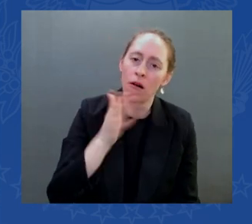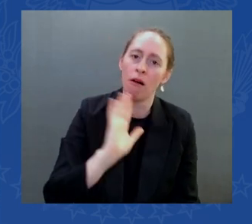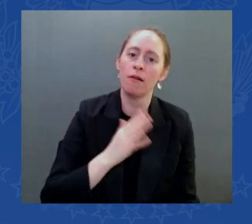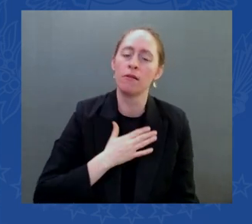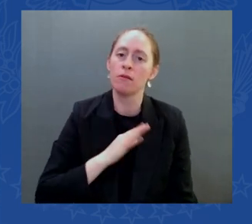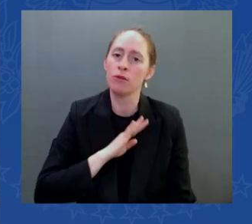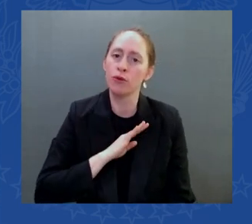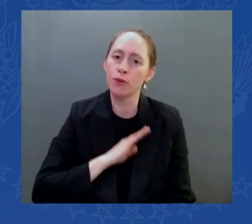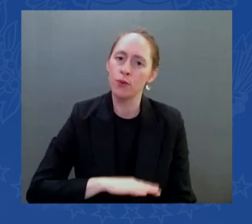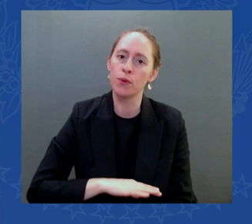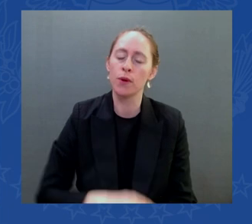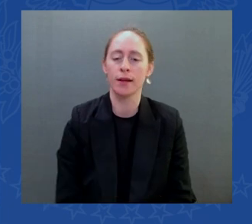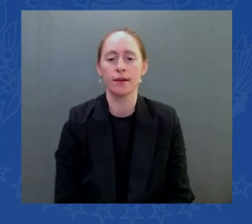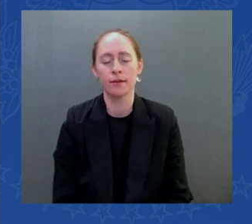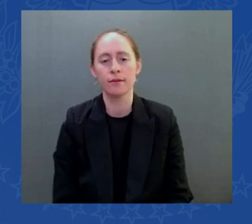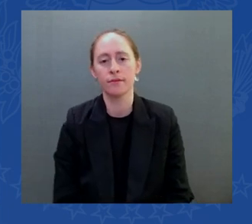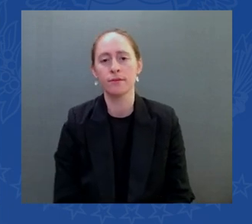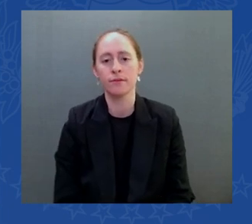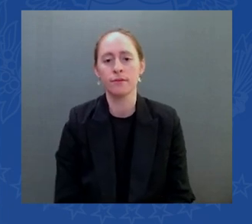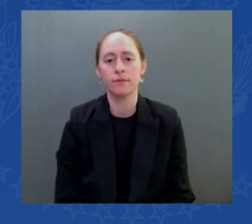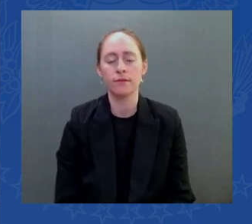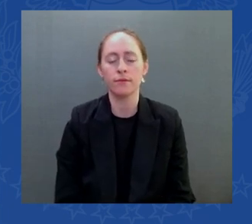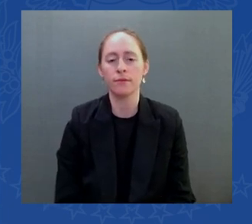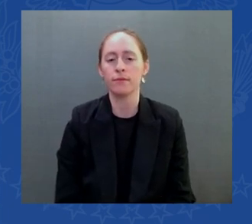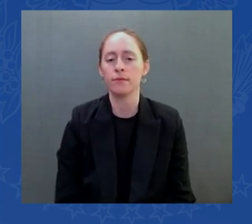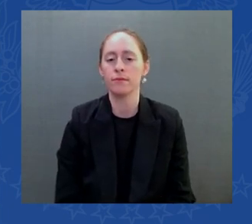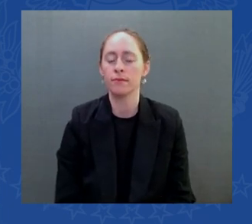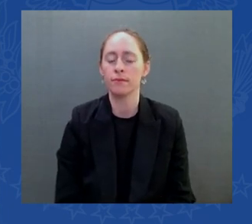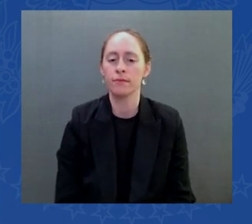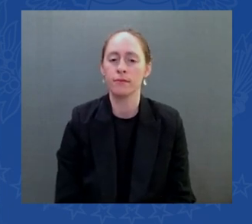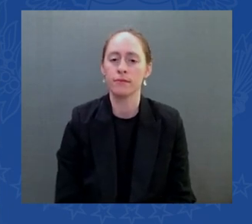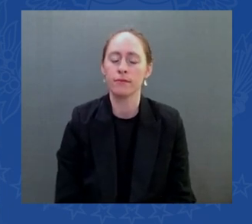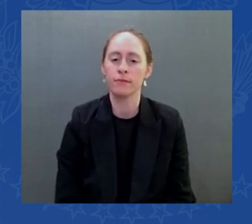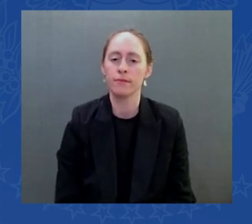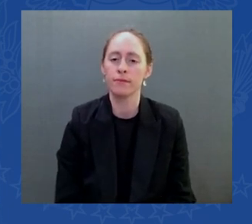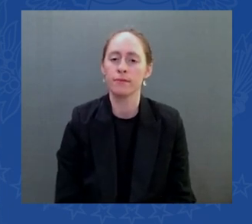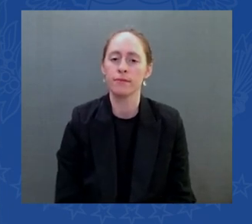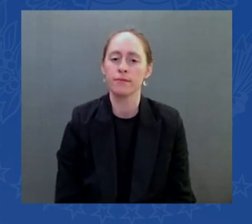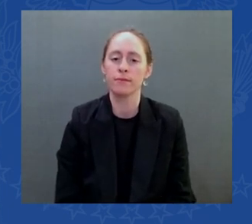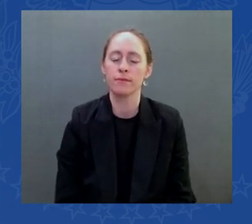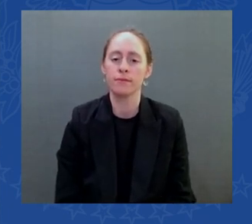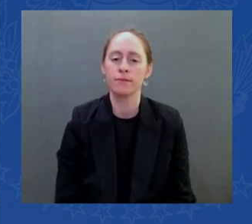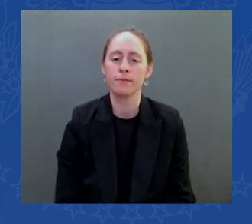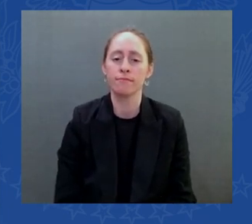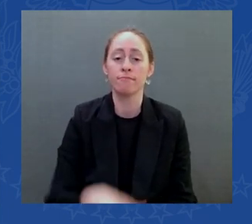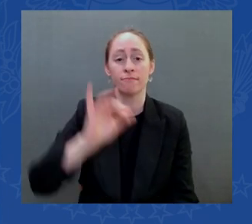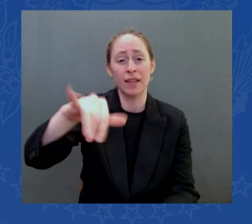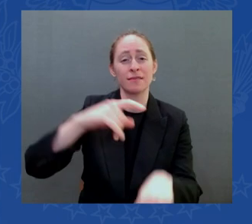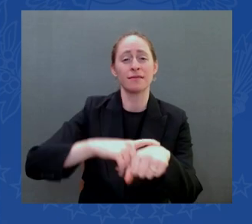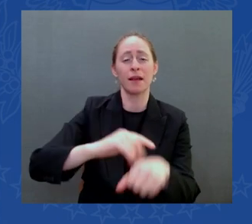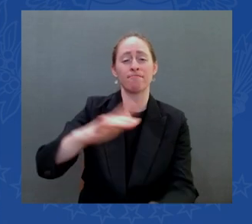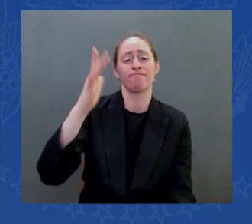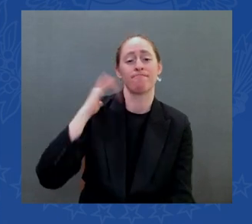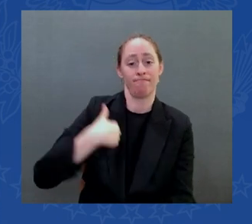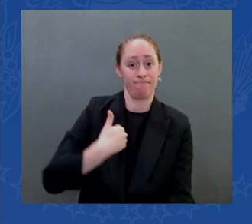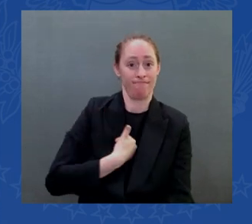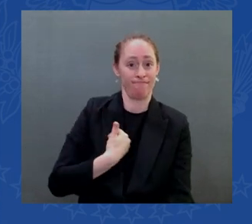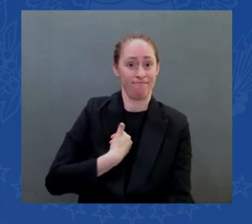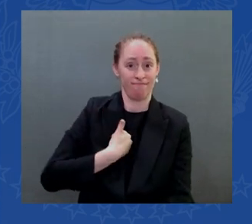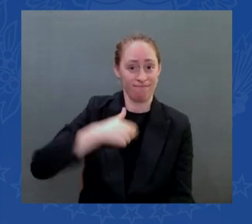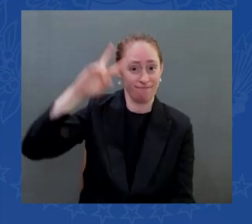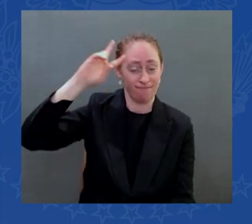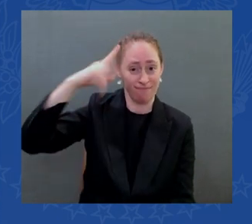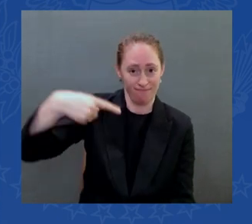pittsburgh excuse me in pennsylvania in western pennsylvania a small town and in the process i looked at a bridge